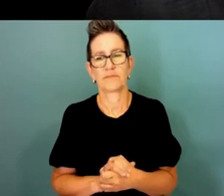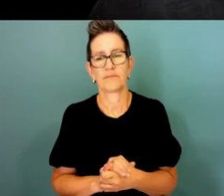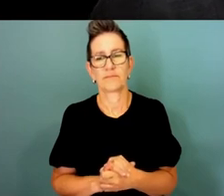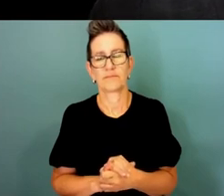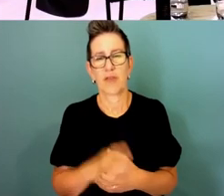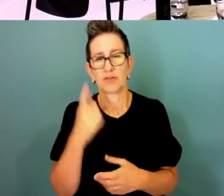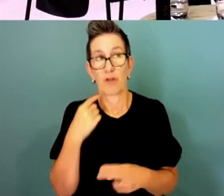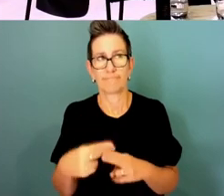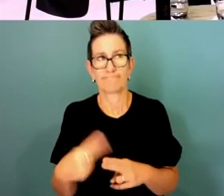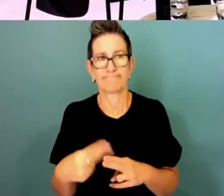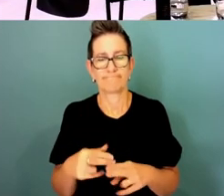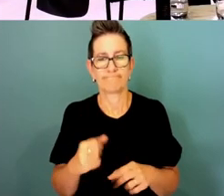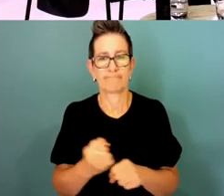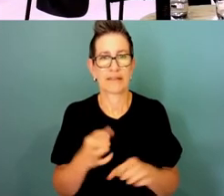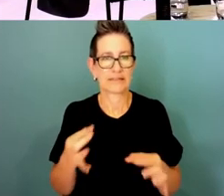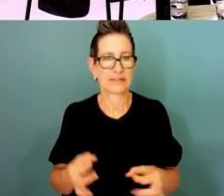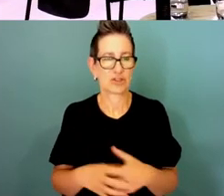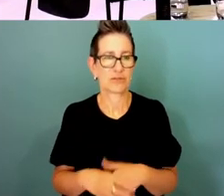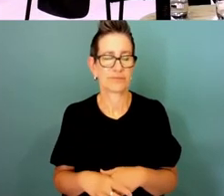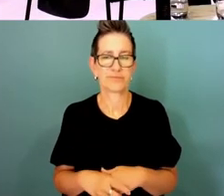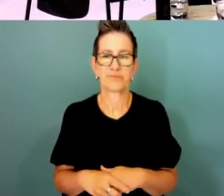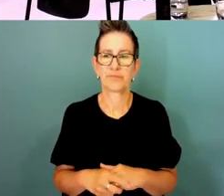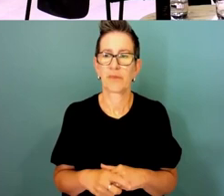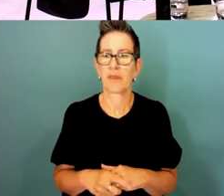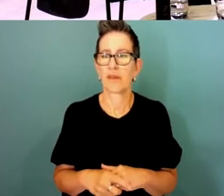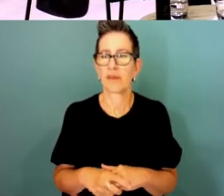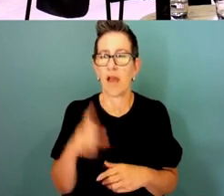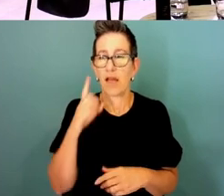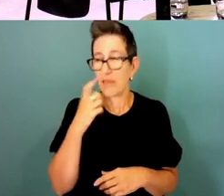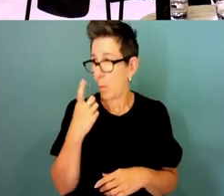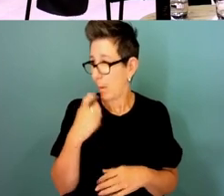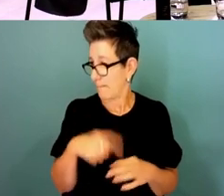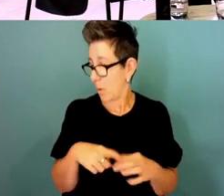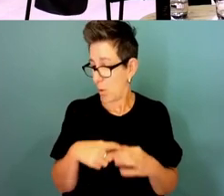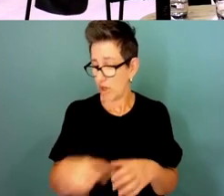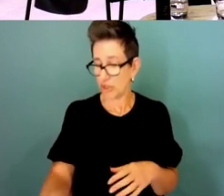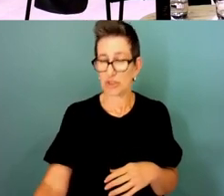quickly thanks Peter I've got I think we've got time for maybe one more question